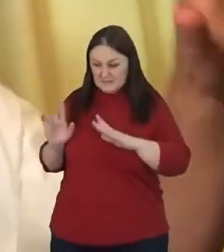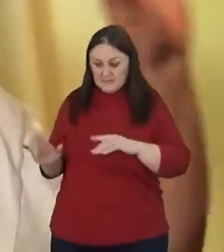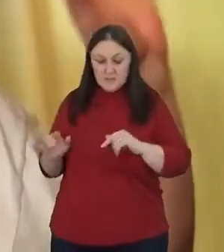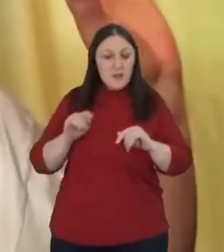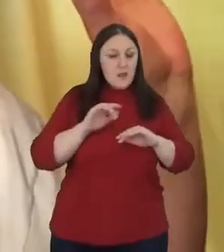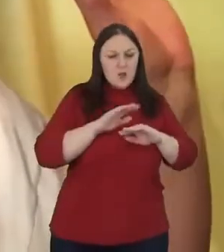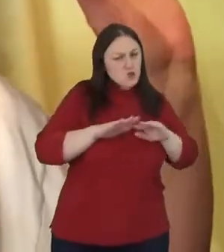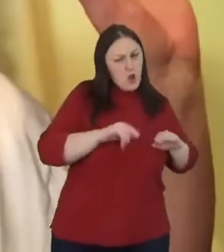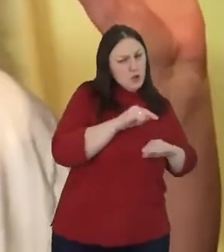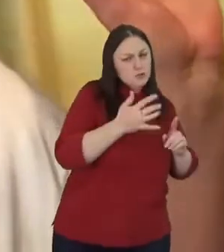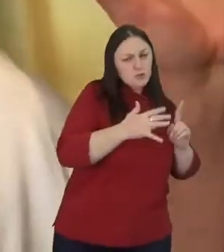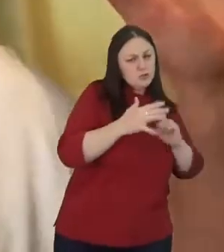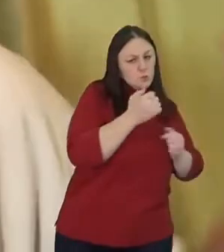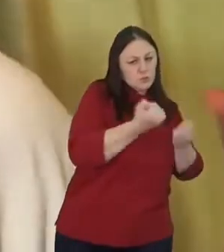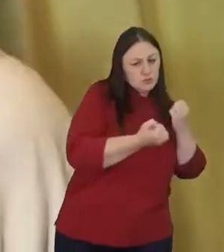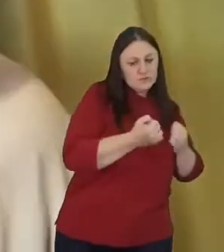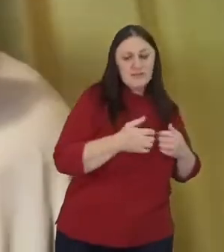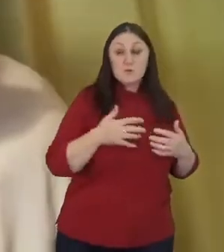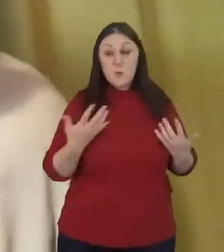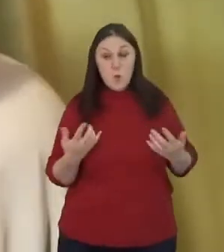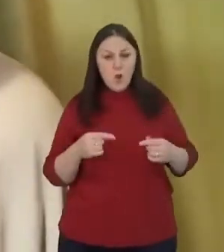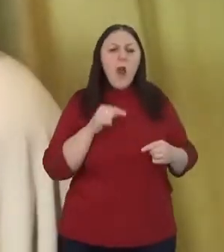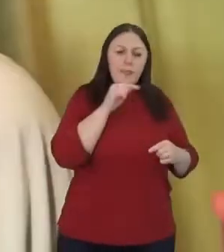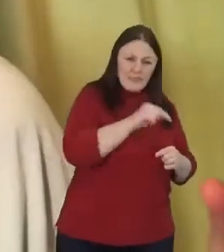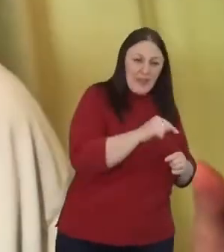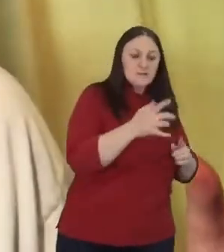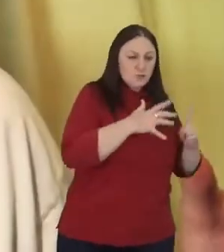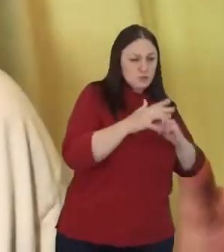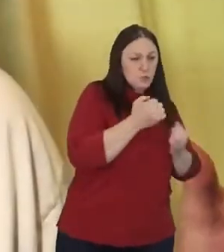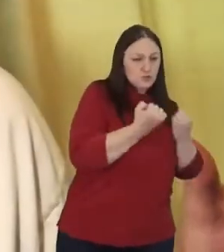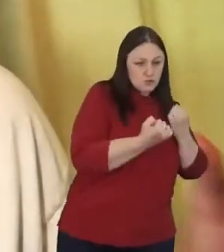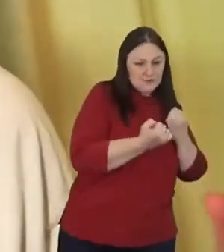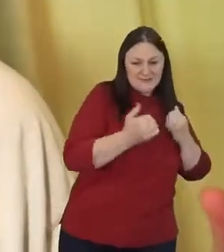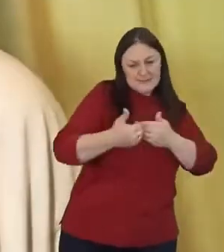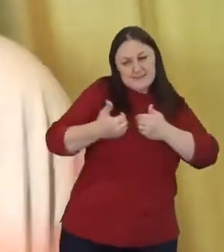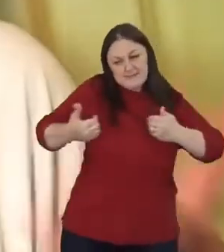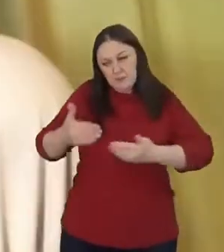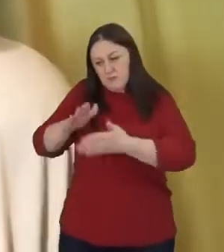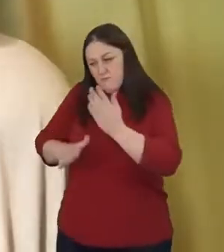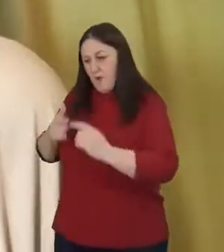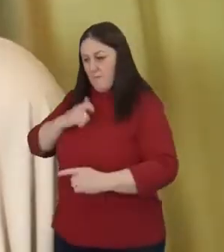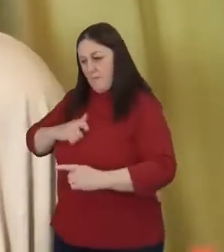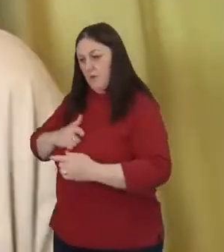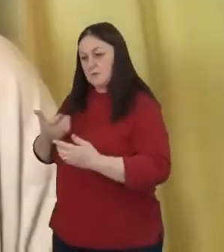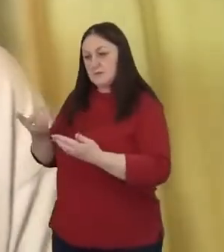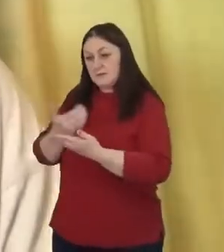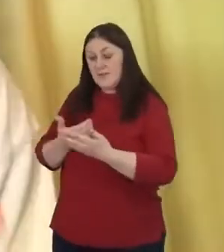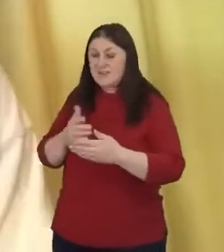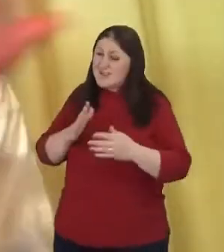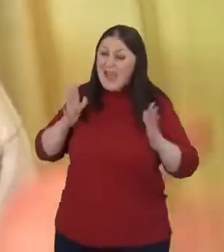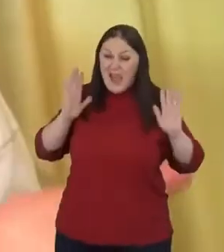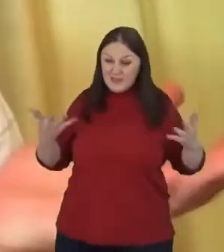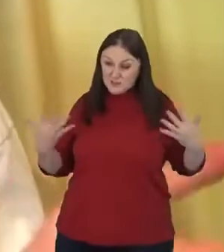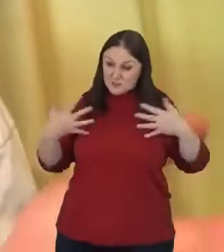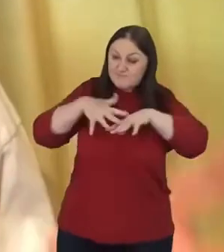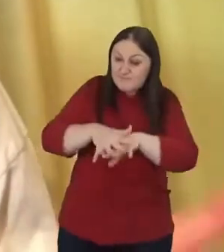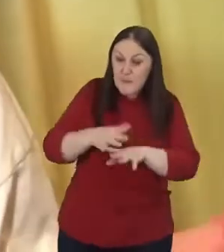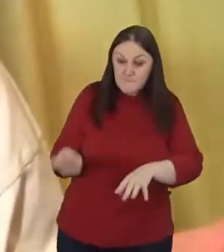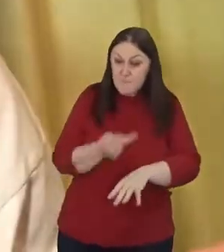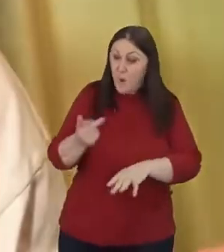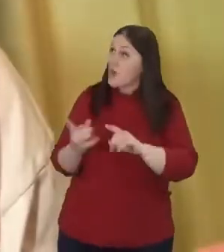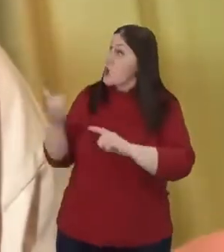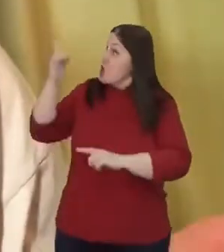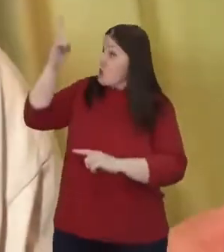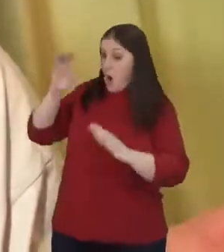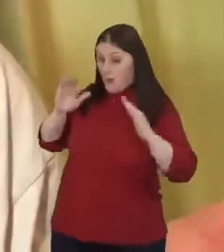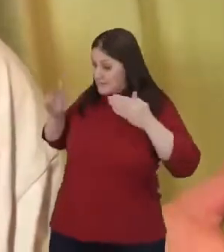not personal salvation. And it has to be both, right? God is personal, and God cares about the